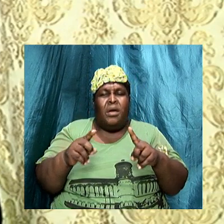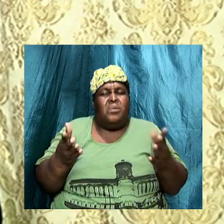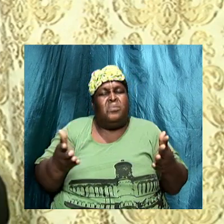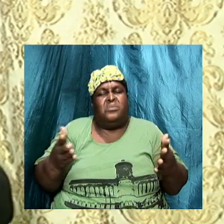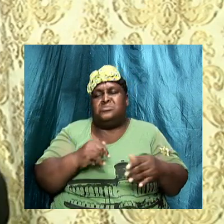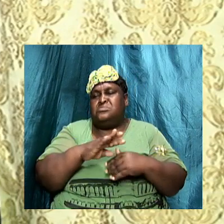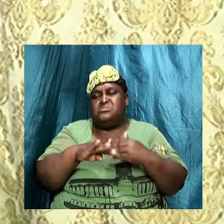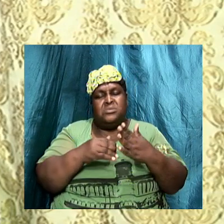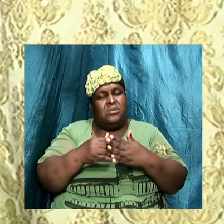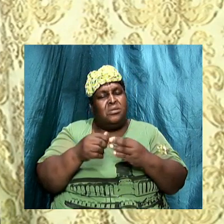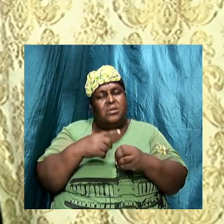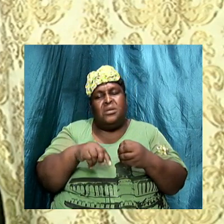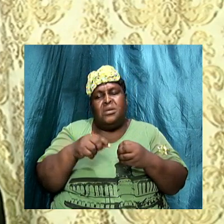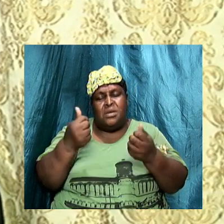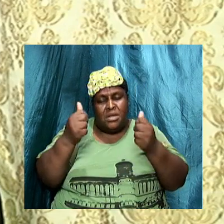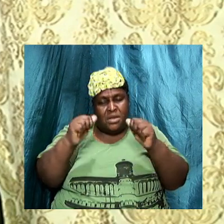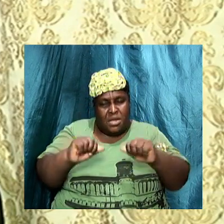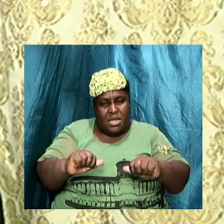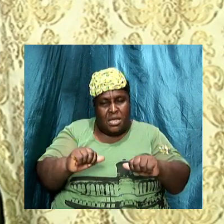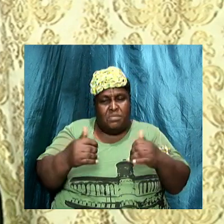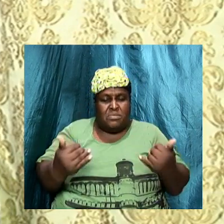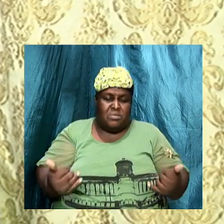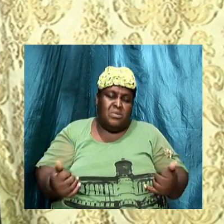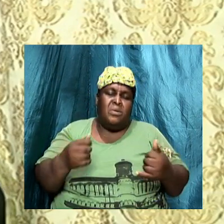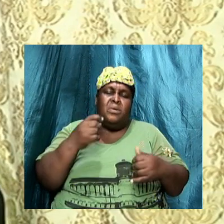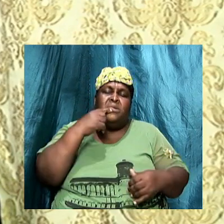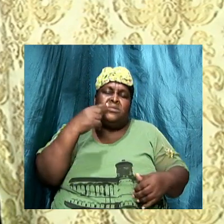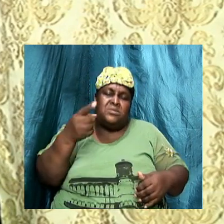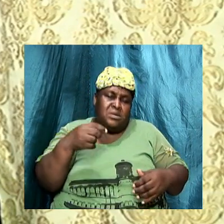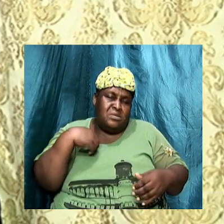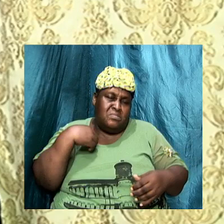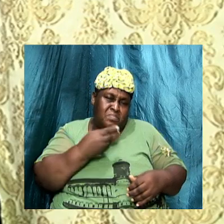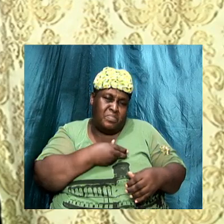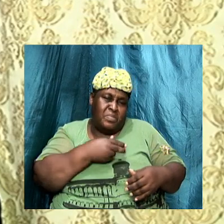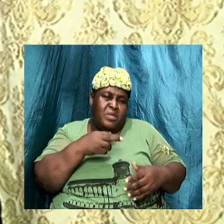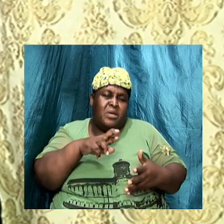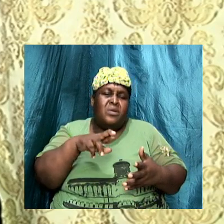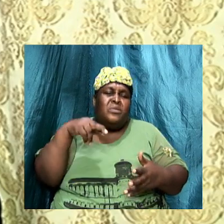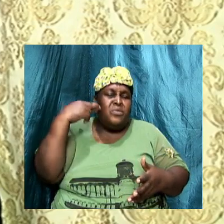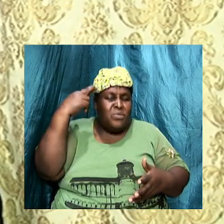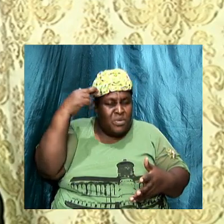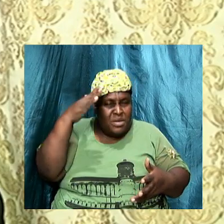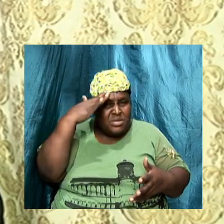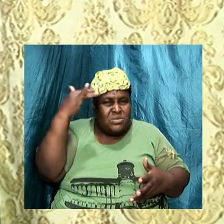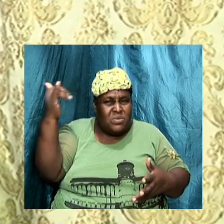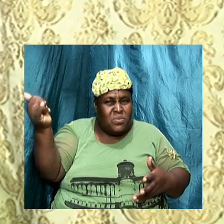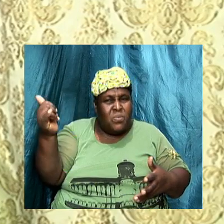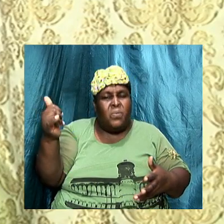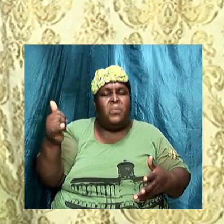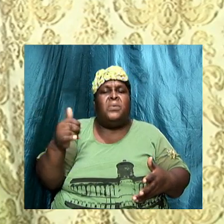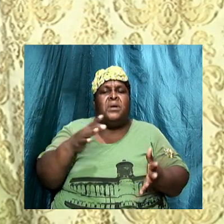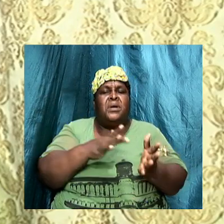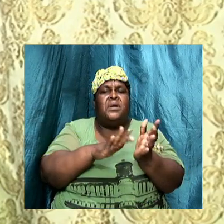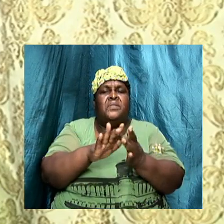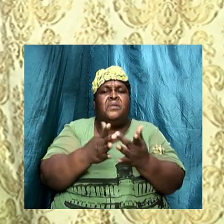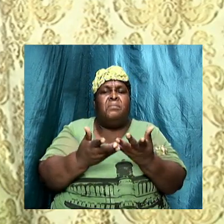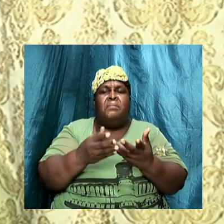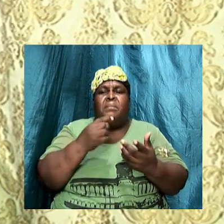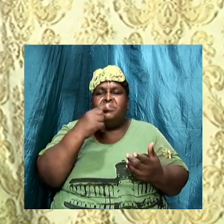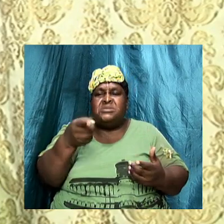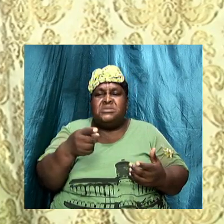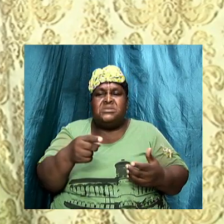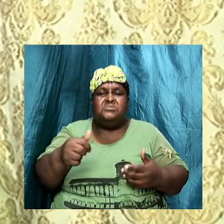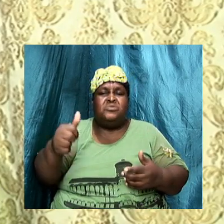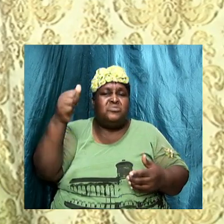tell us that the reason why the Bible tells us that we should shun these doctrines. Amen.